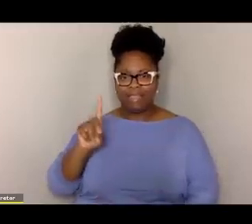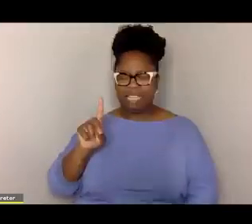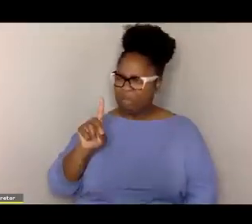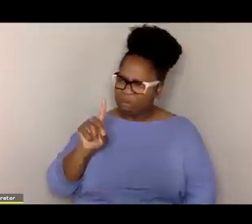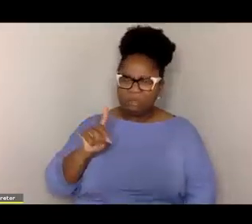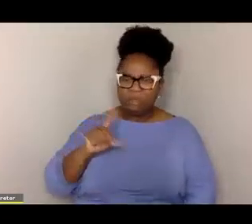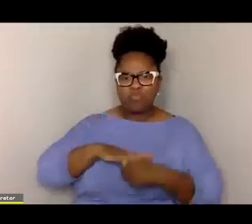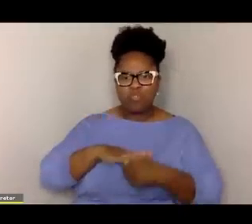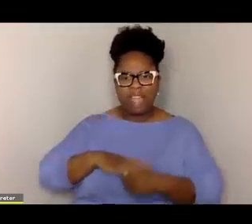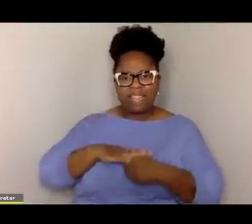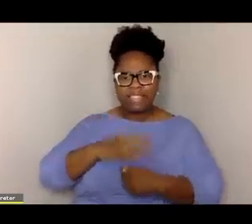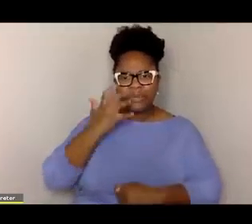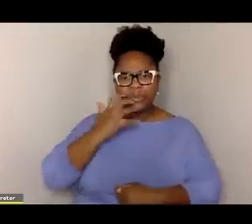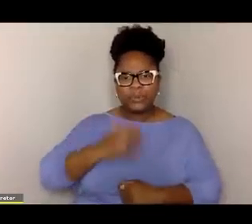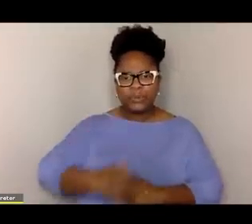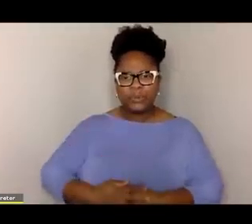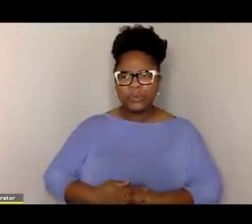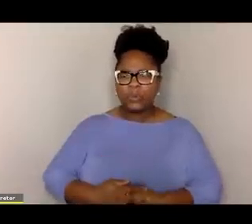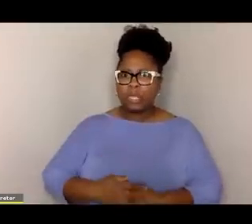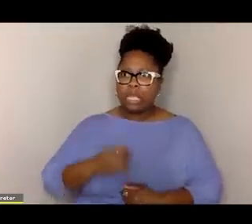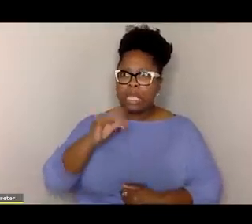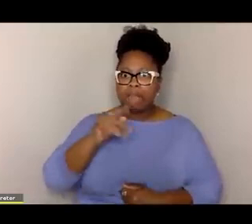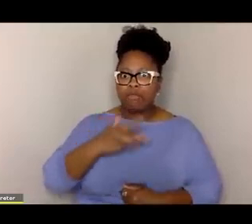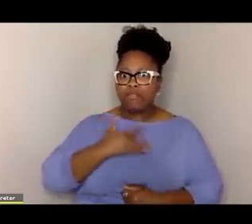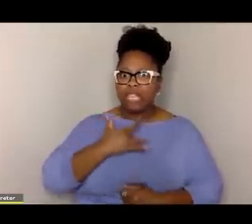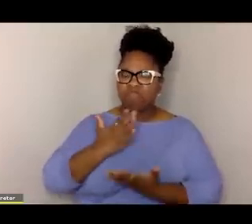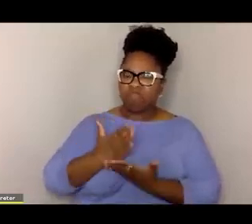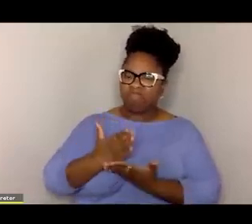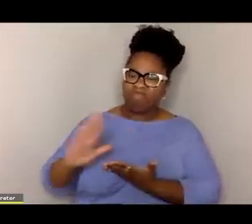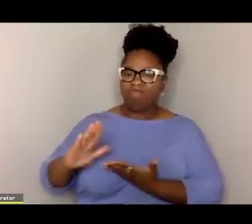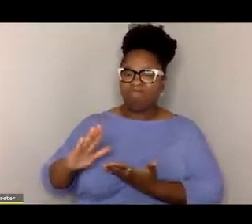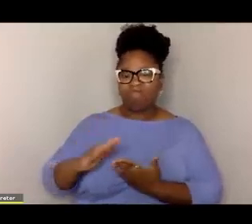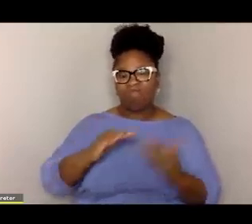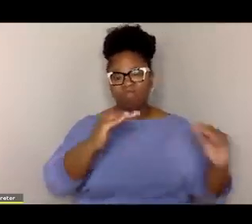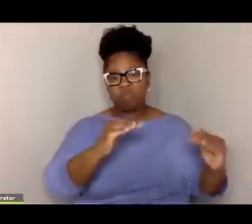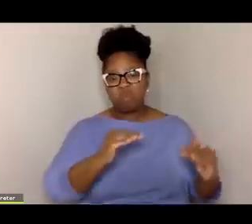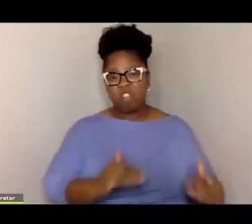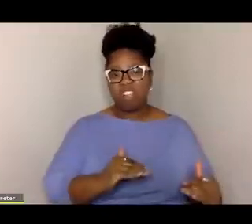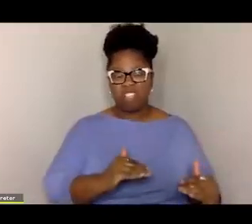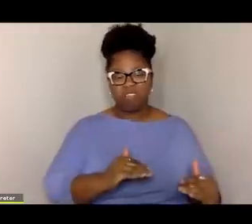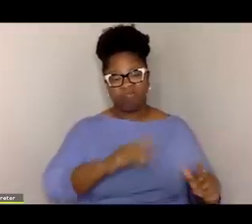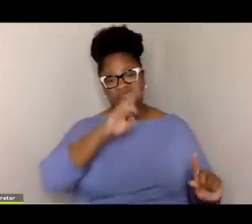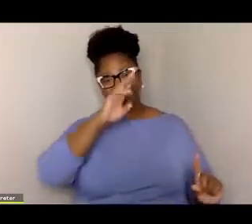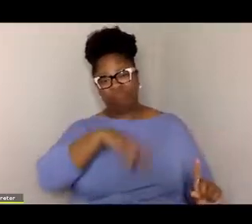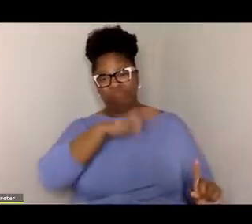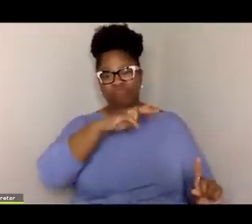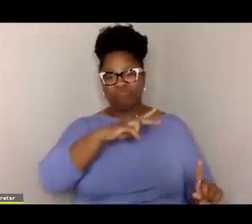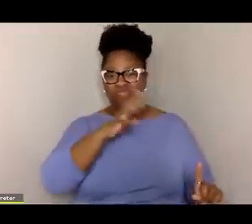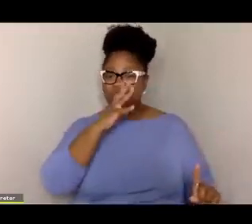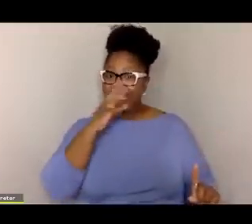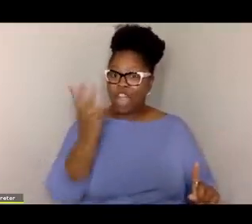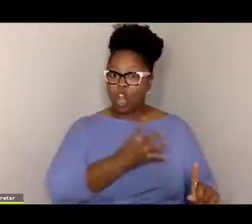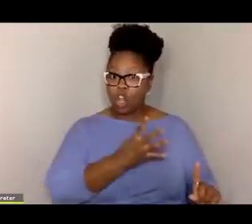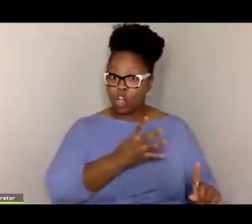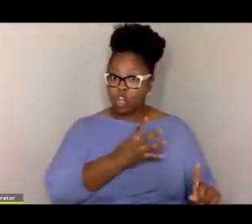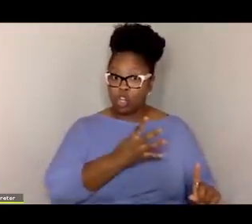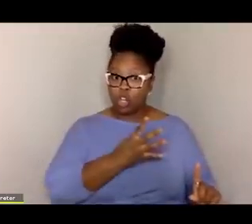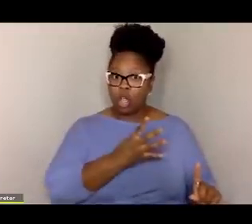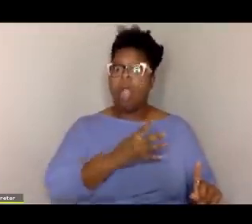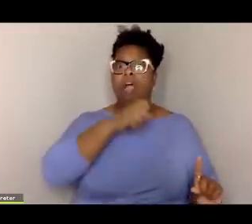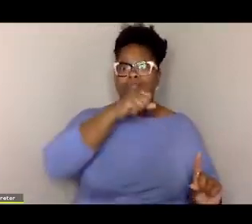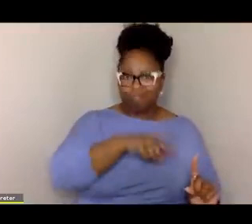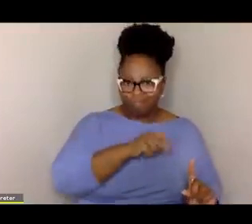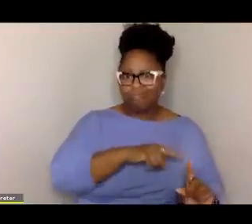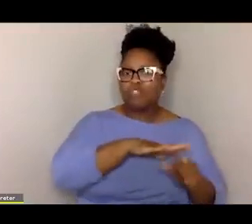anything that makes you feel marginalized, minimized, degraded, not heard,